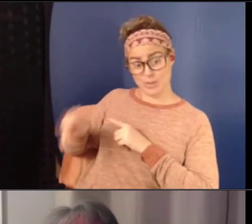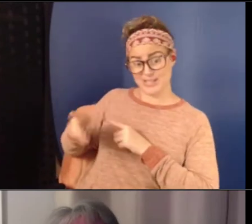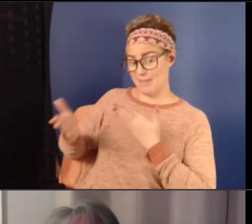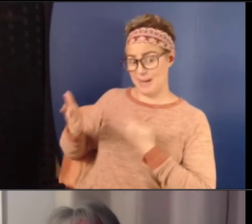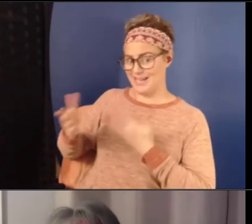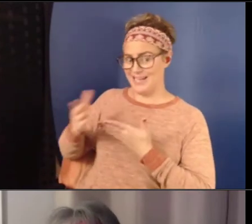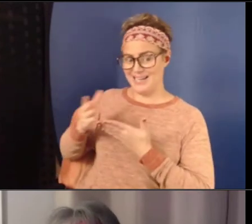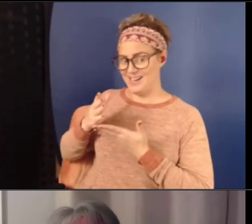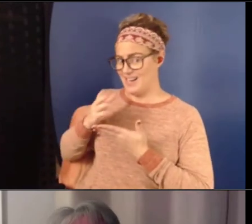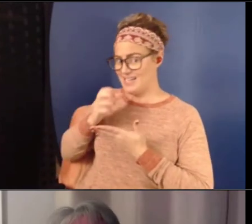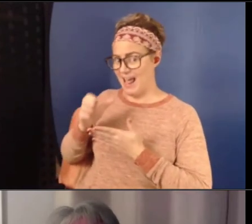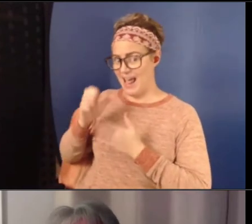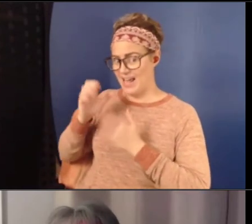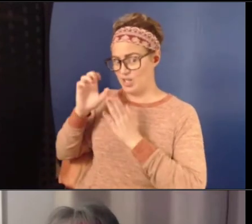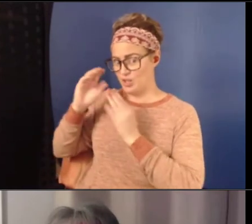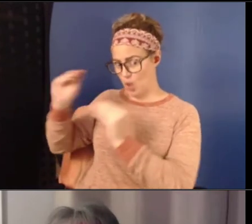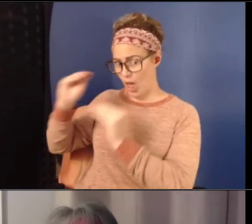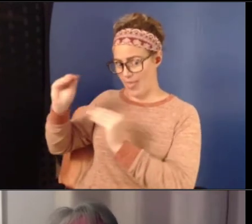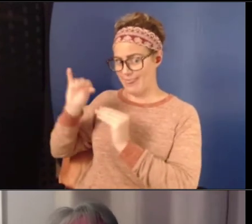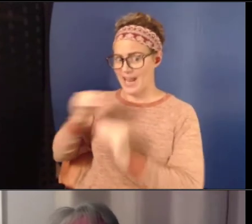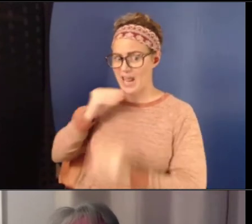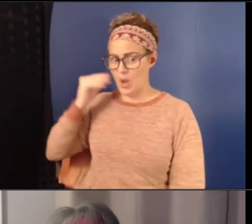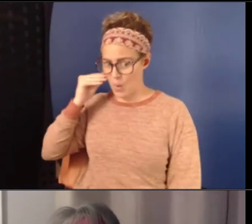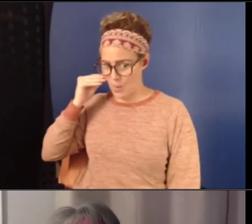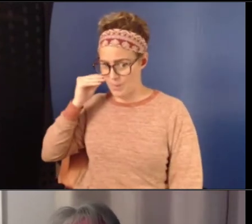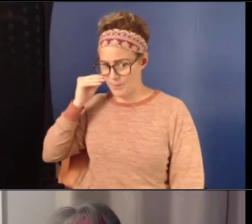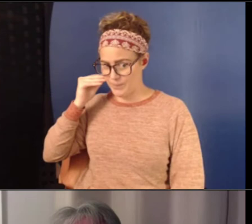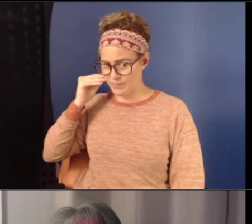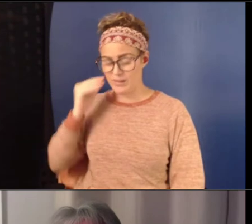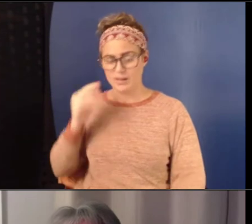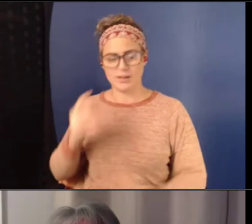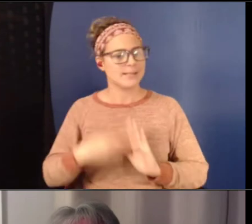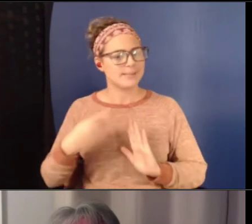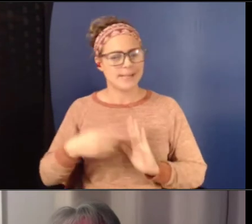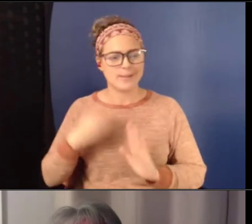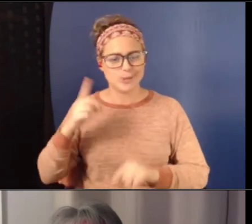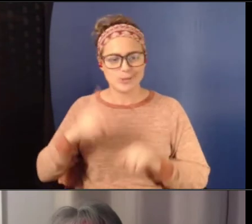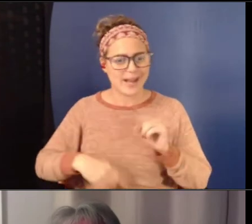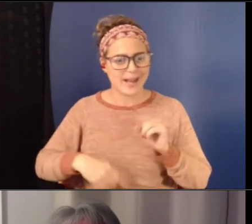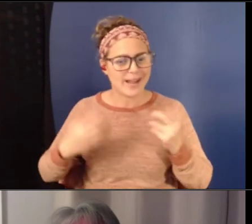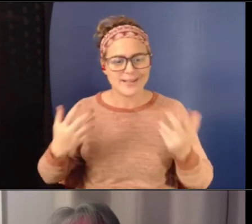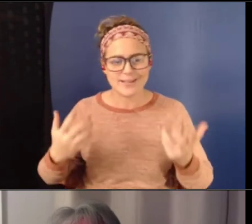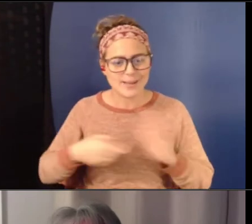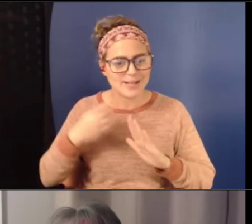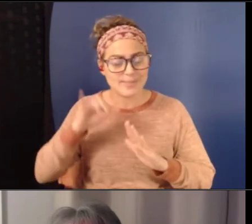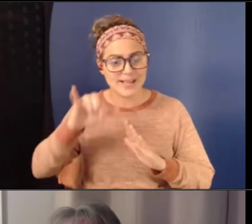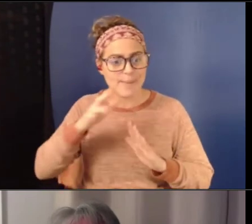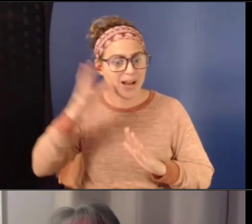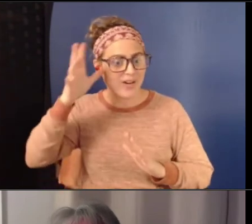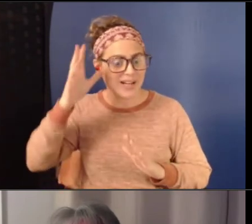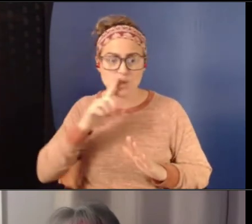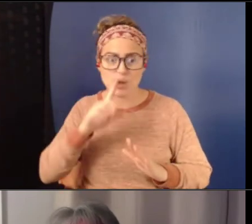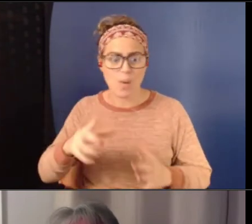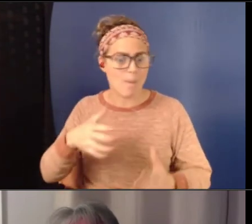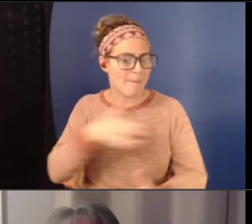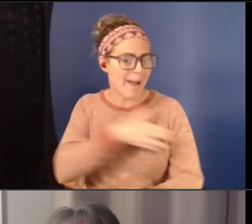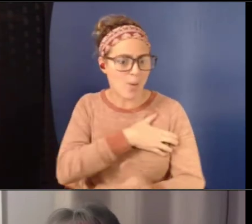And so, and then sometimes you just can't, sometimes that parent is so powerful